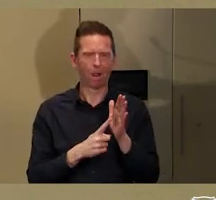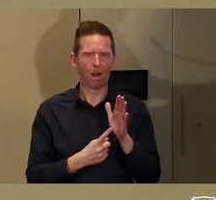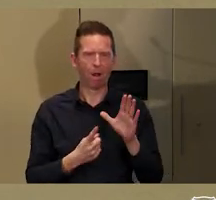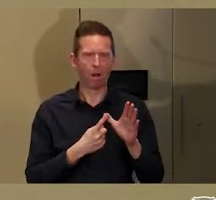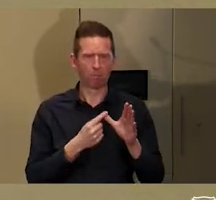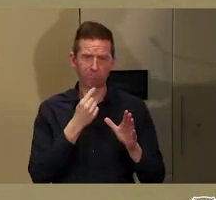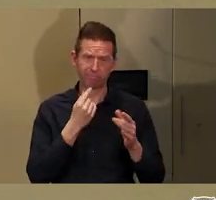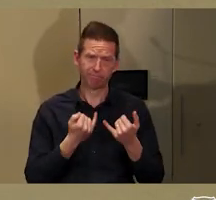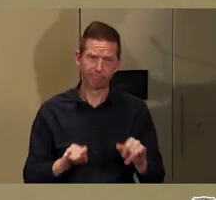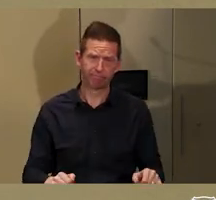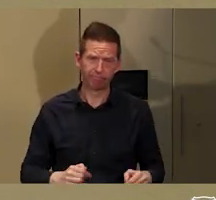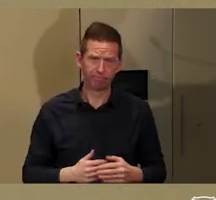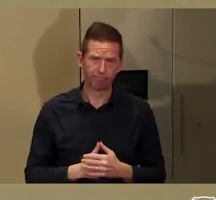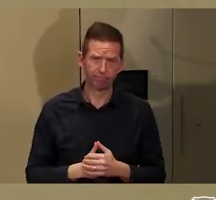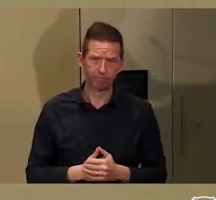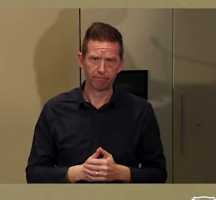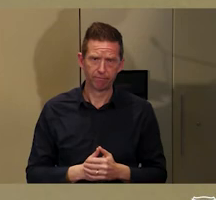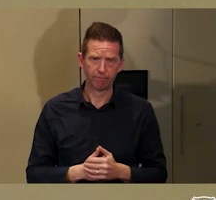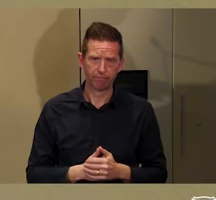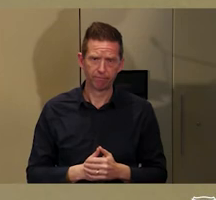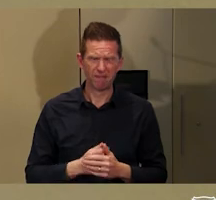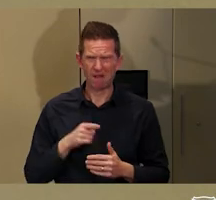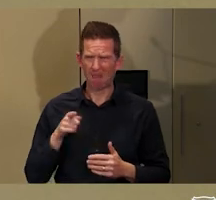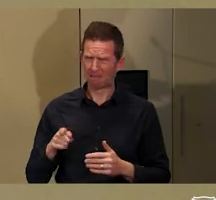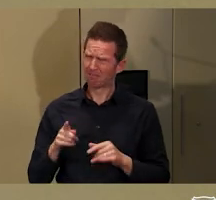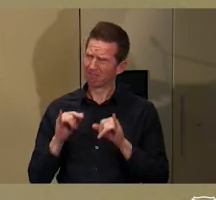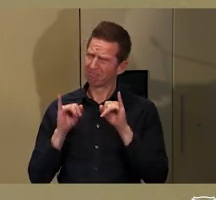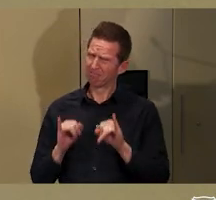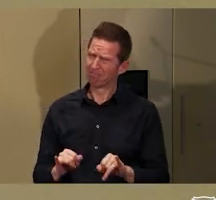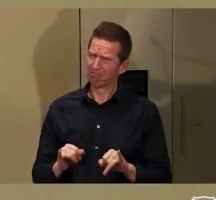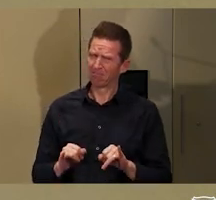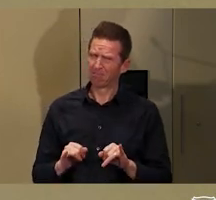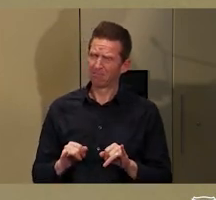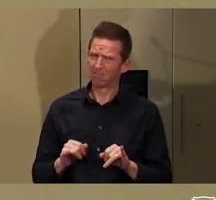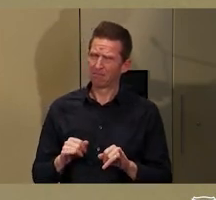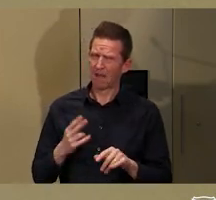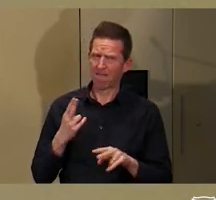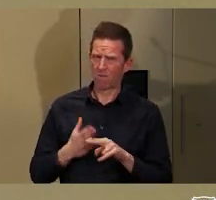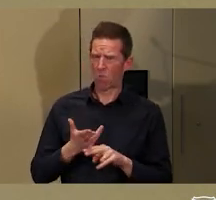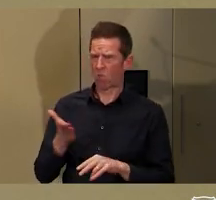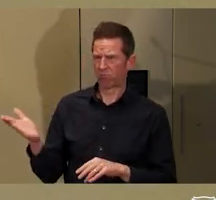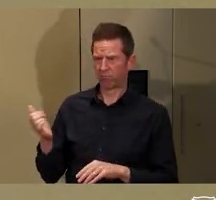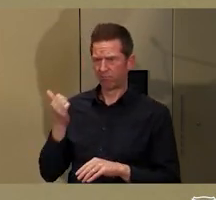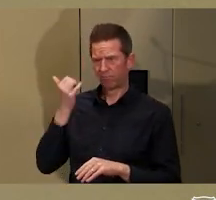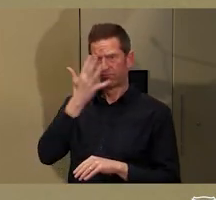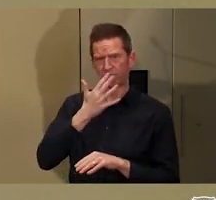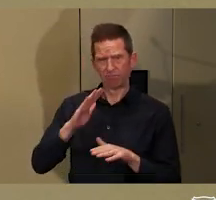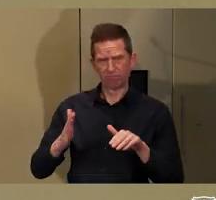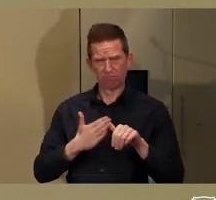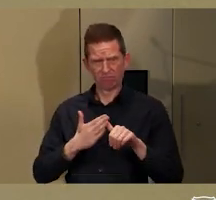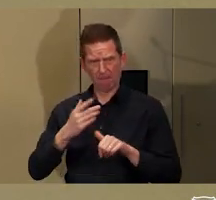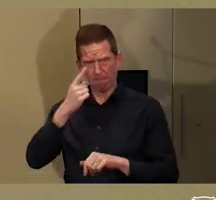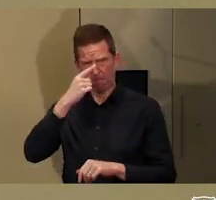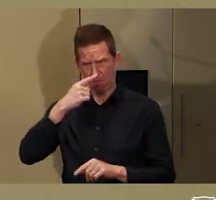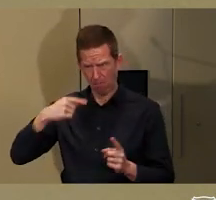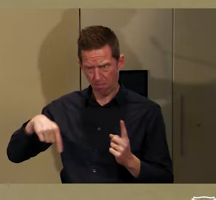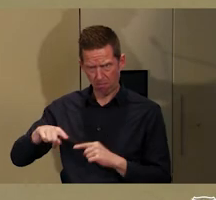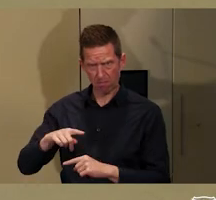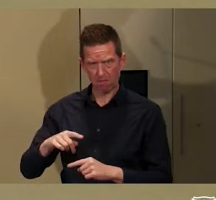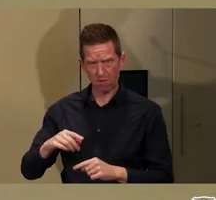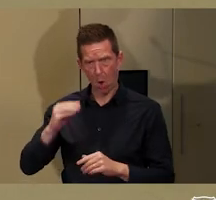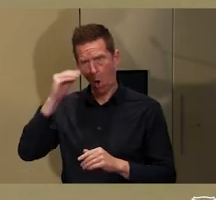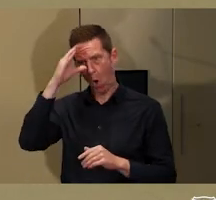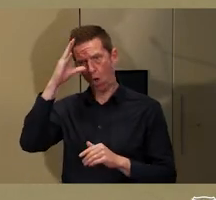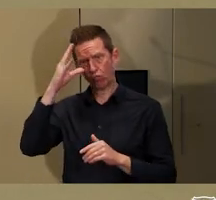And that's highly problematic for Indigenous people and knowledges, isn't it?